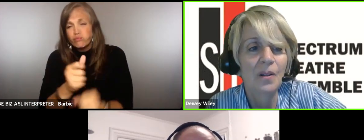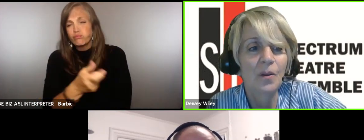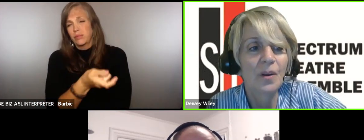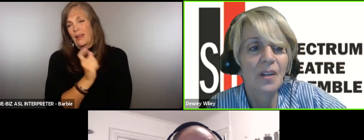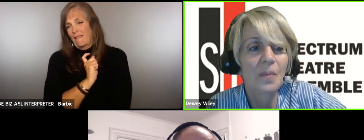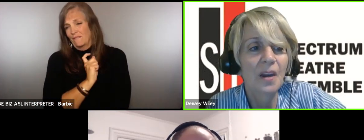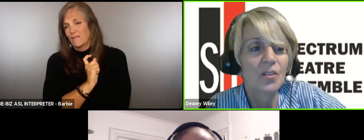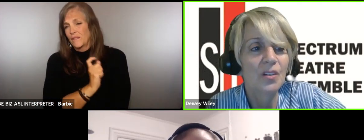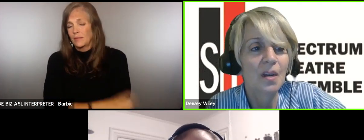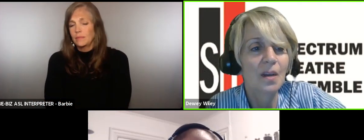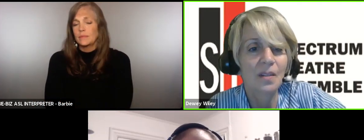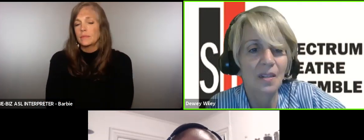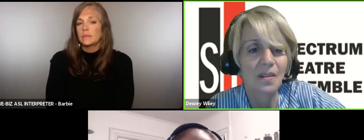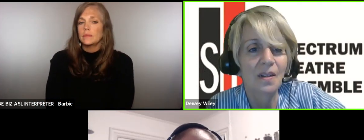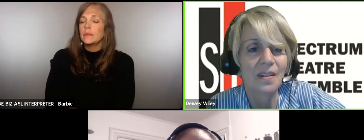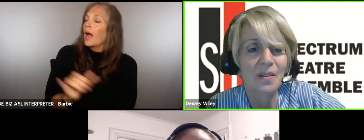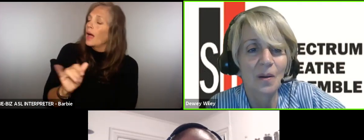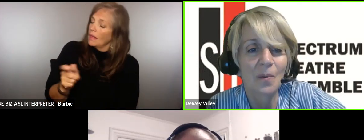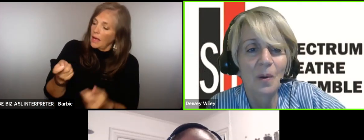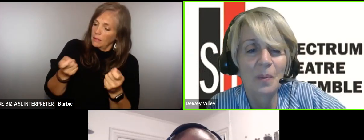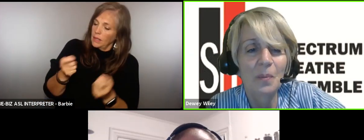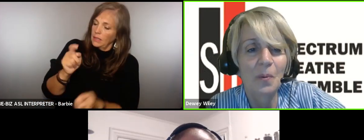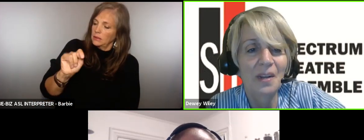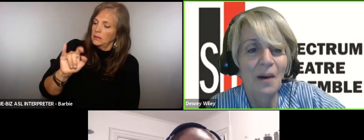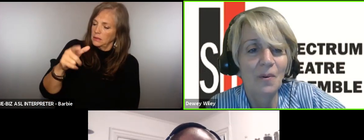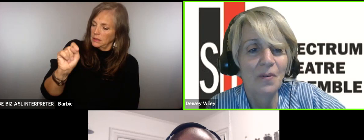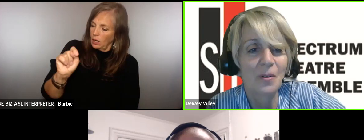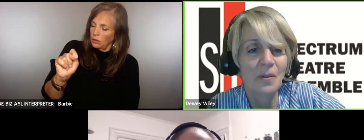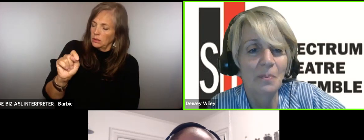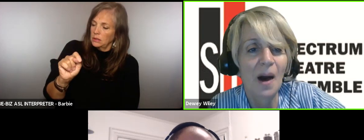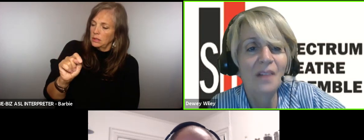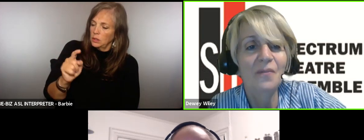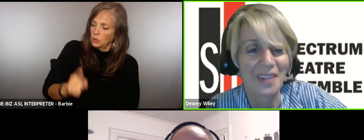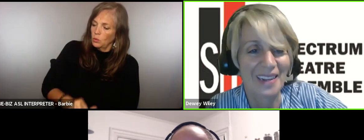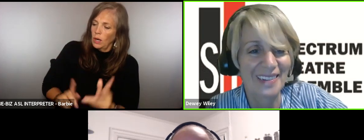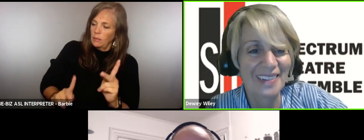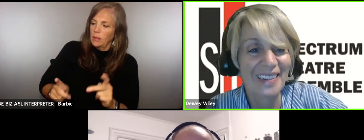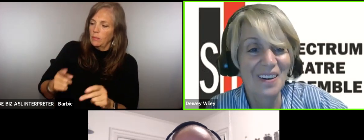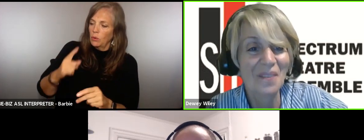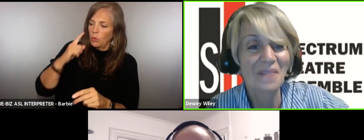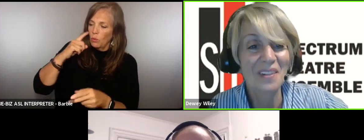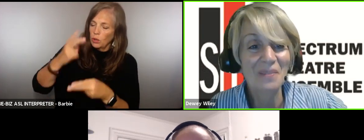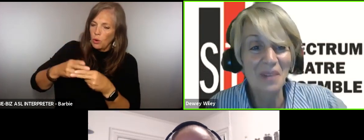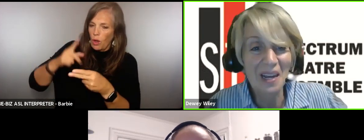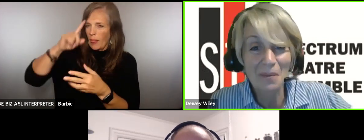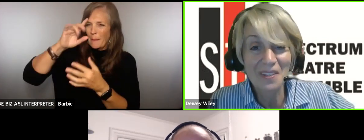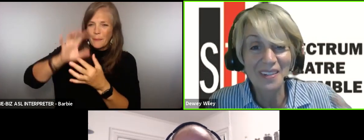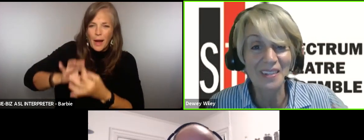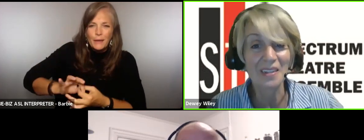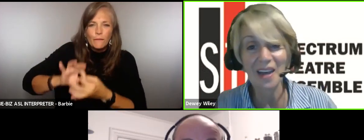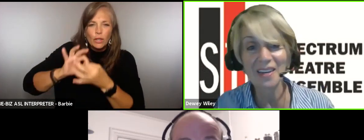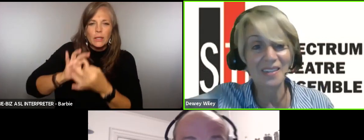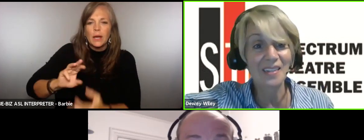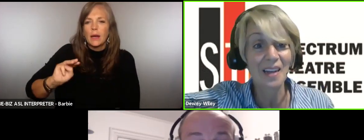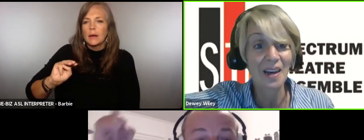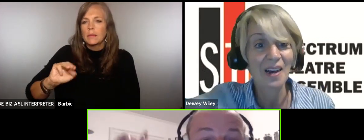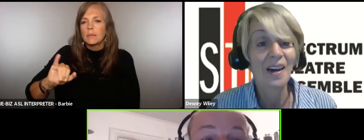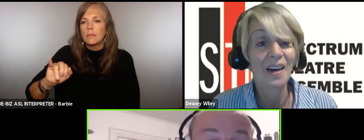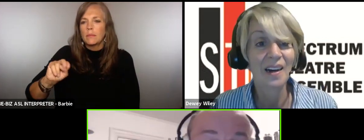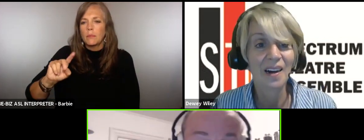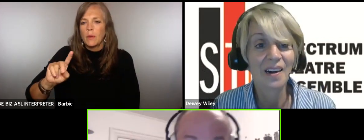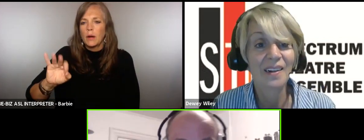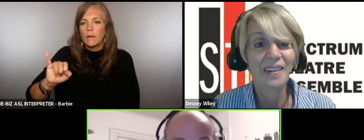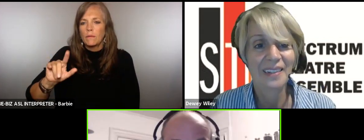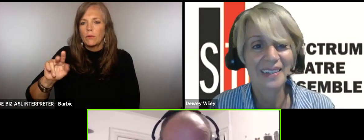learning to manage tilt is is what people would now refer to as mindfulness you know just being able to or just avoiding